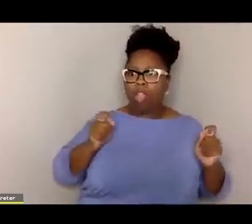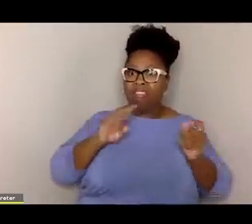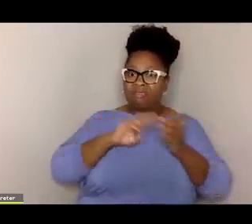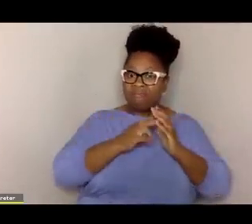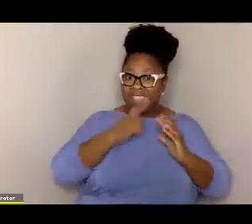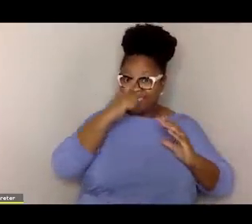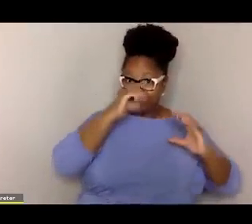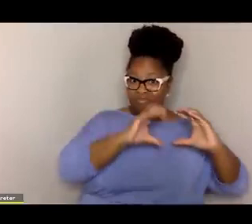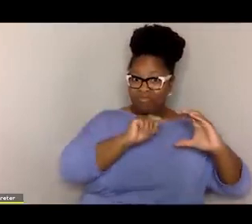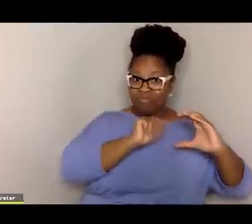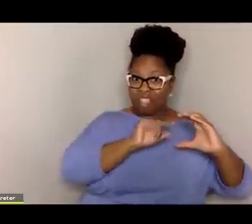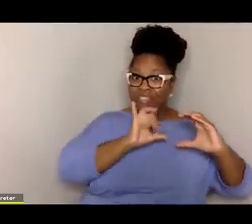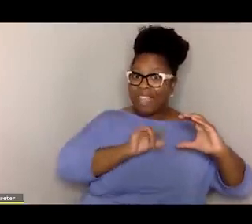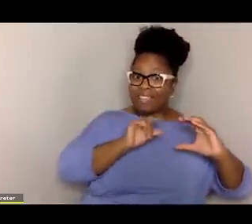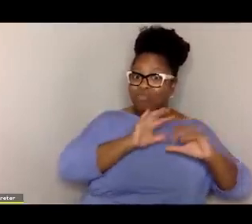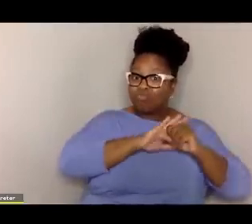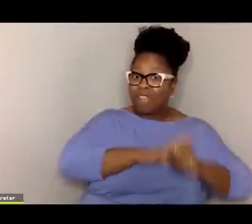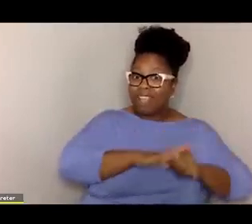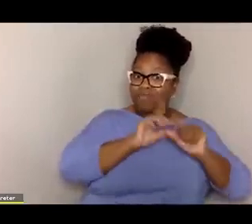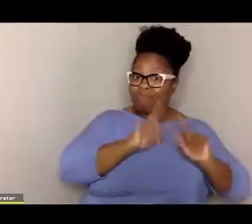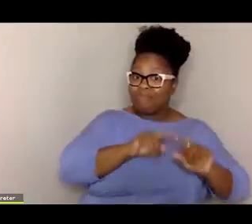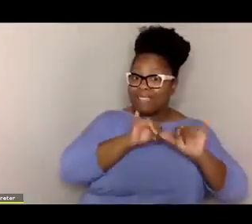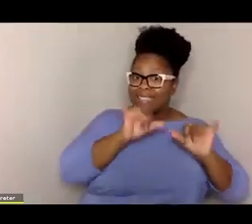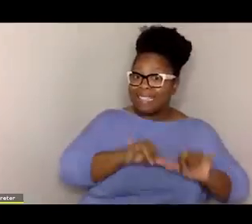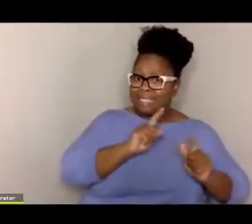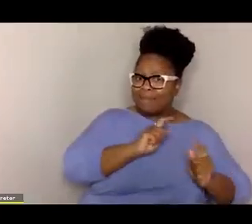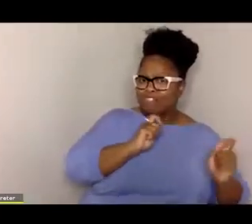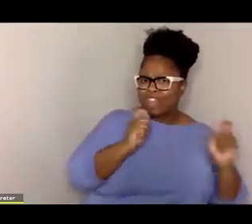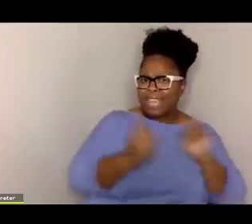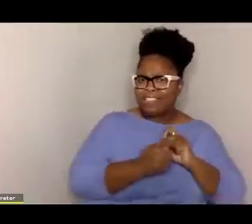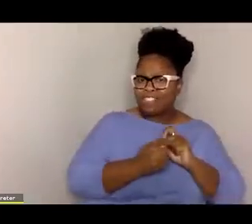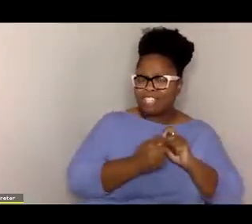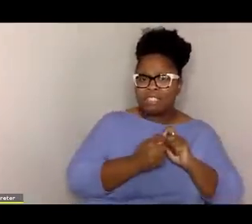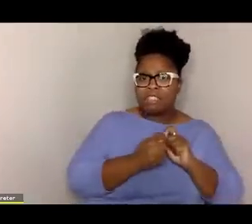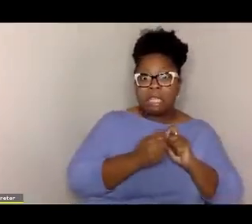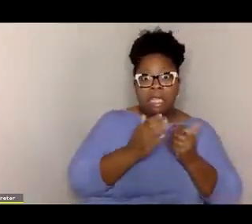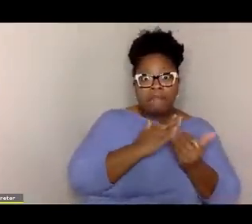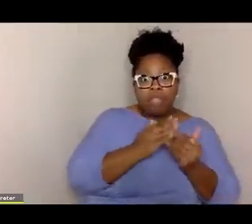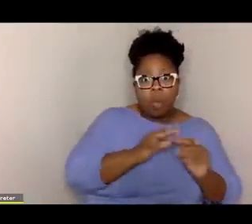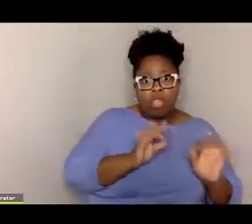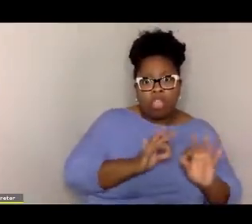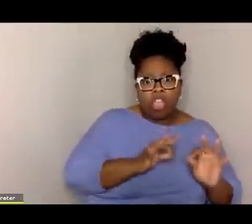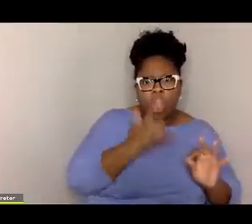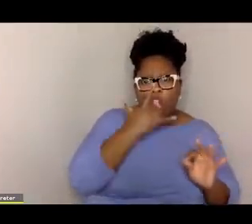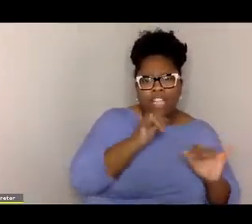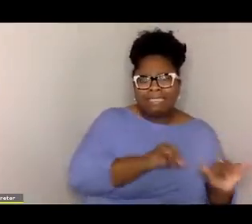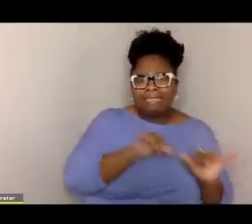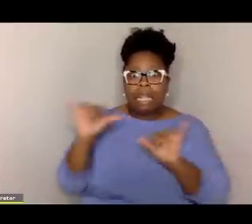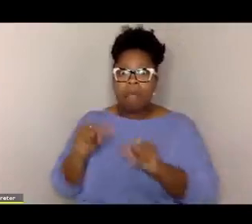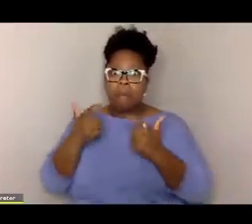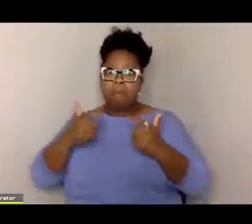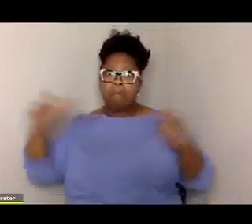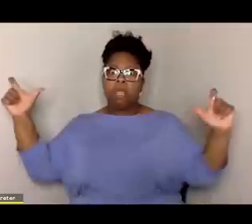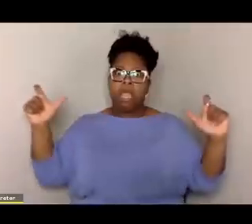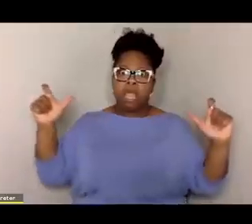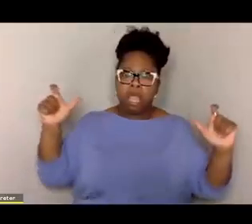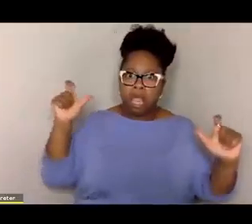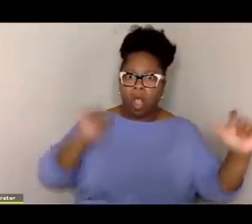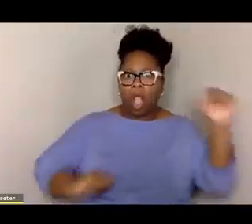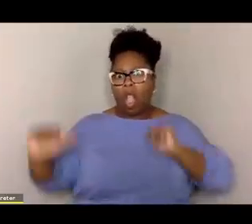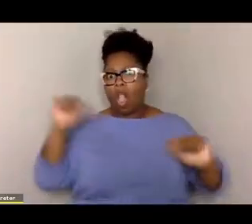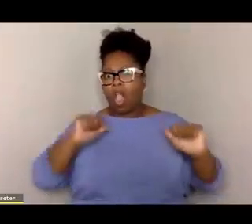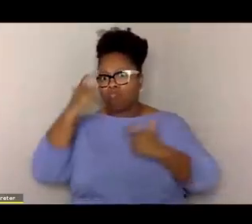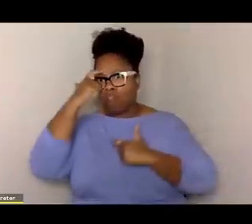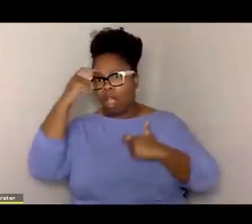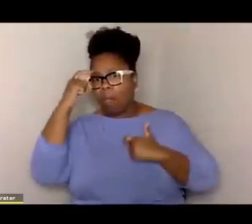in the biology of that stress response system that look just like a big capital T trauma, even though